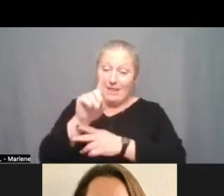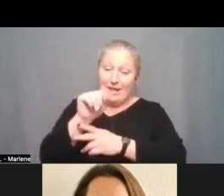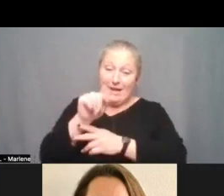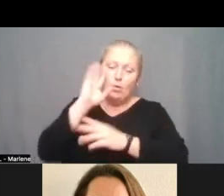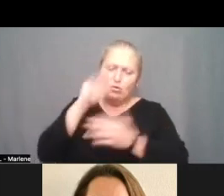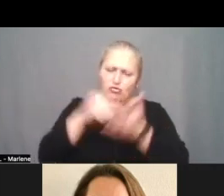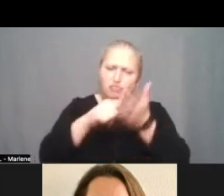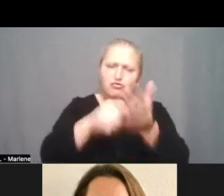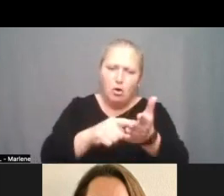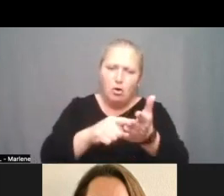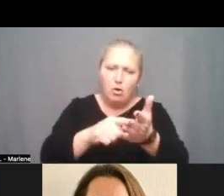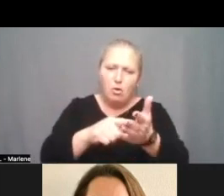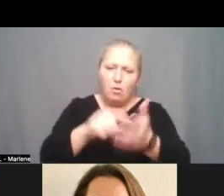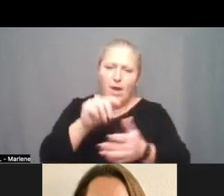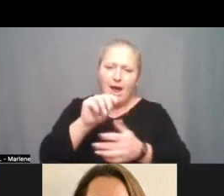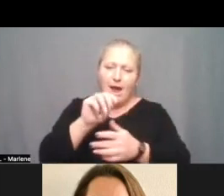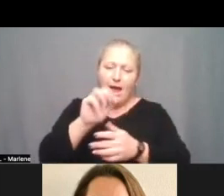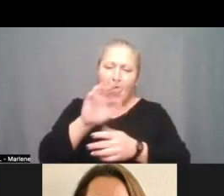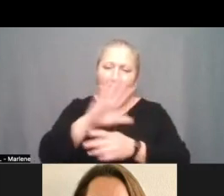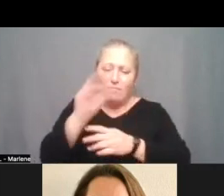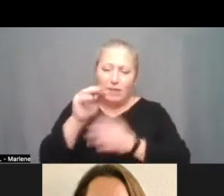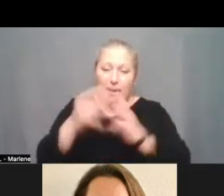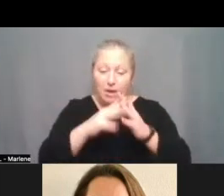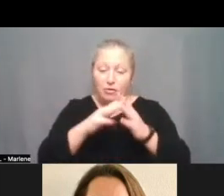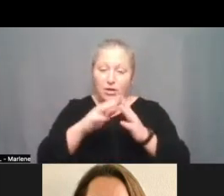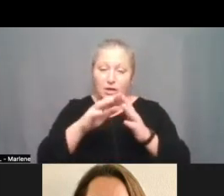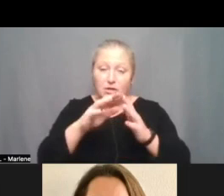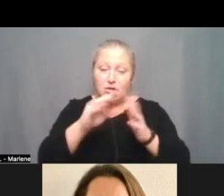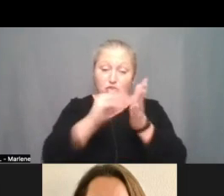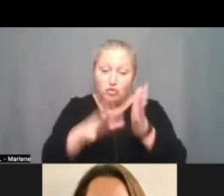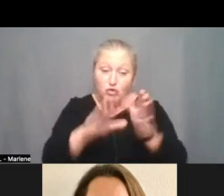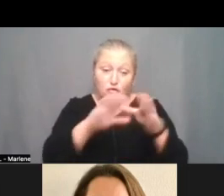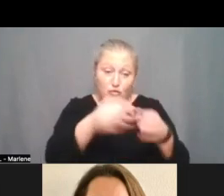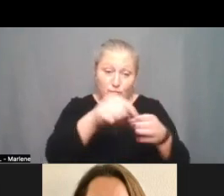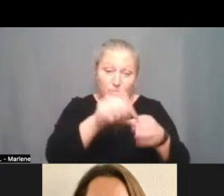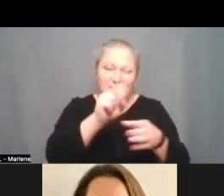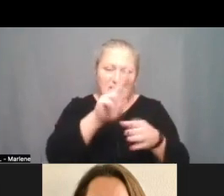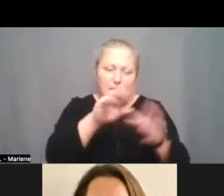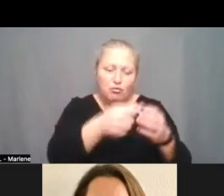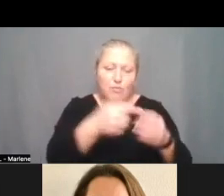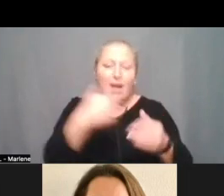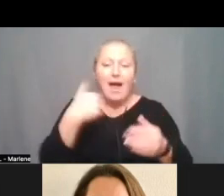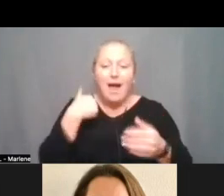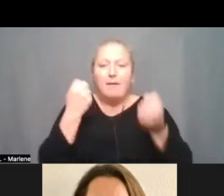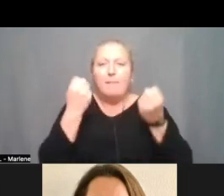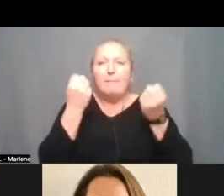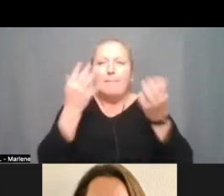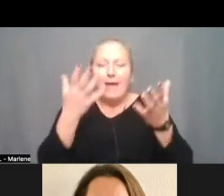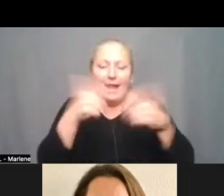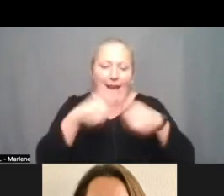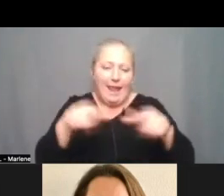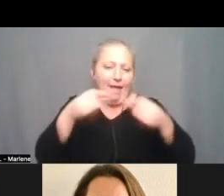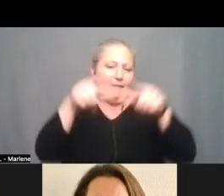african-american student subgroup has many many levels to grow our